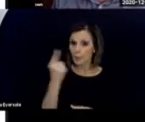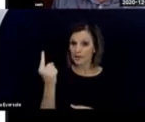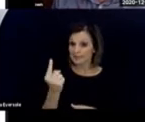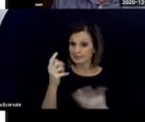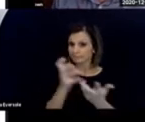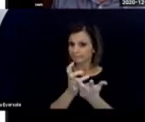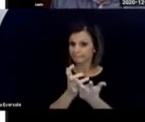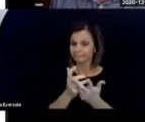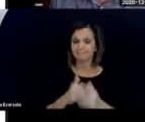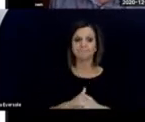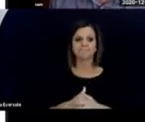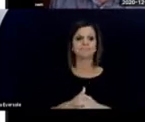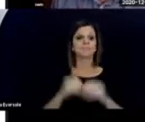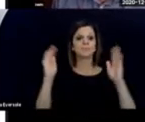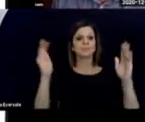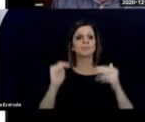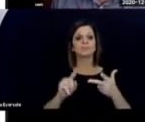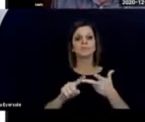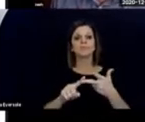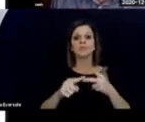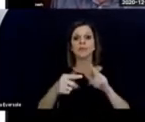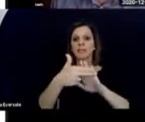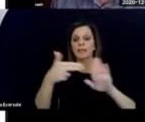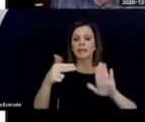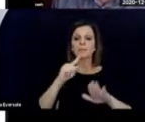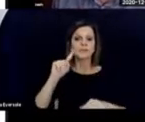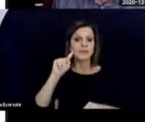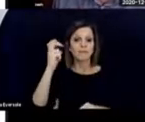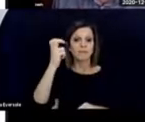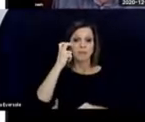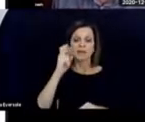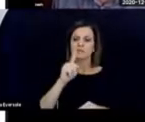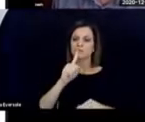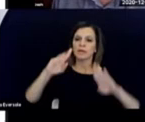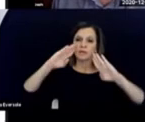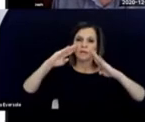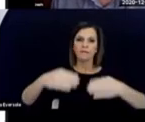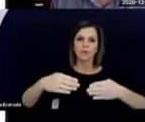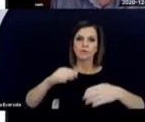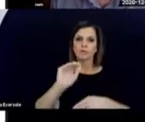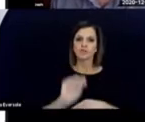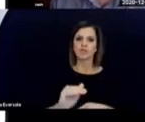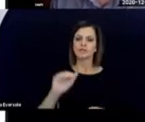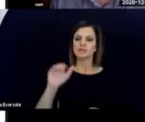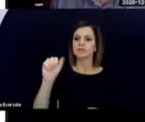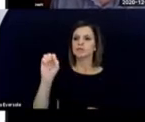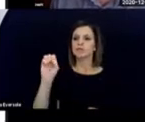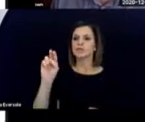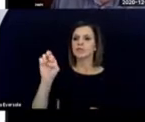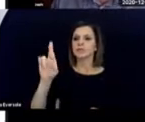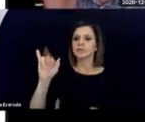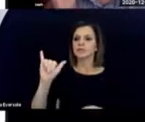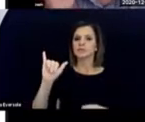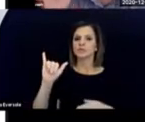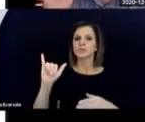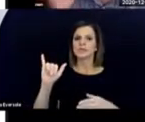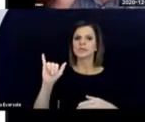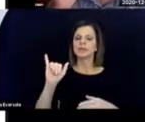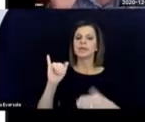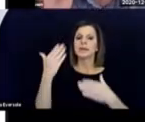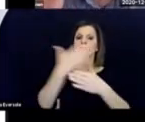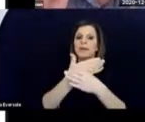Thirdly, the label deafblind highlights the child's sensory impairments as being of